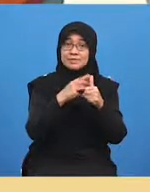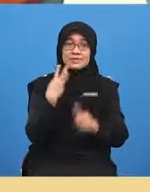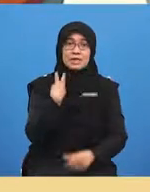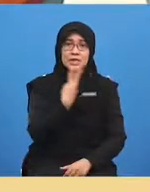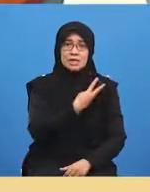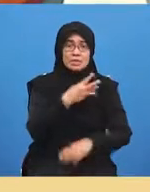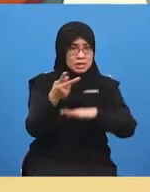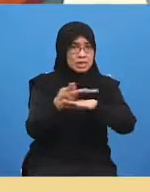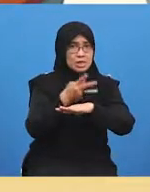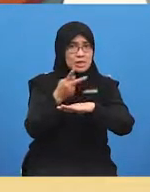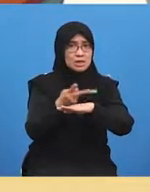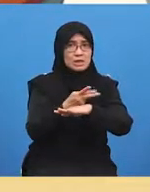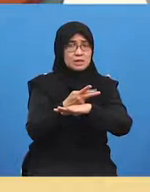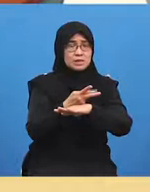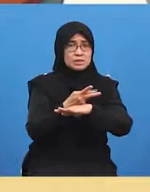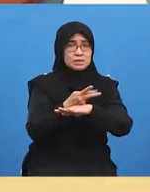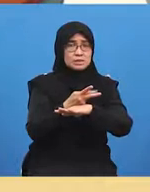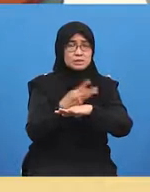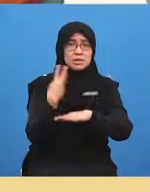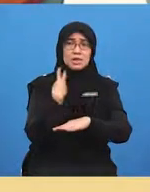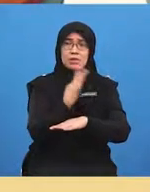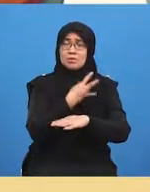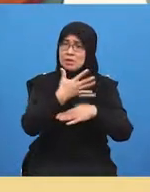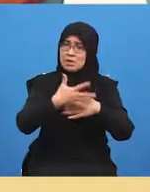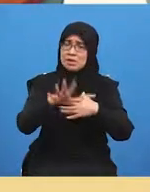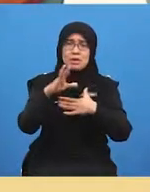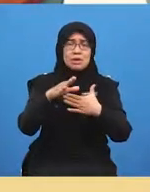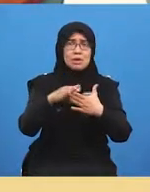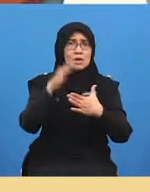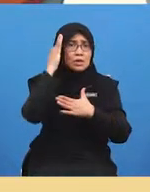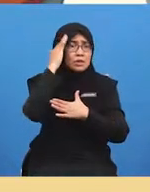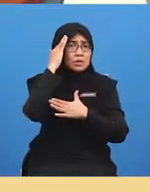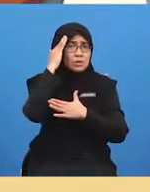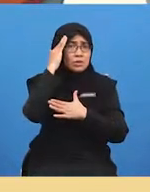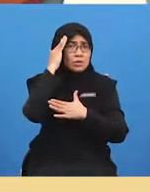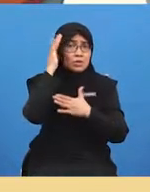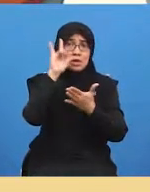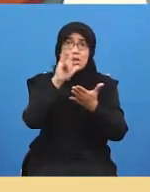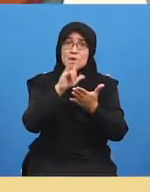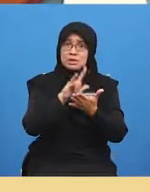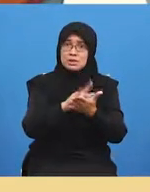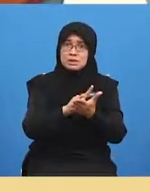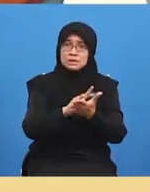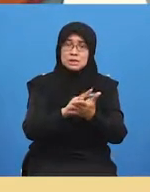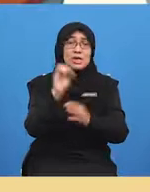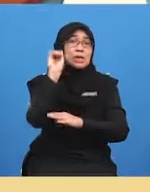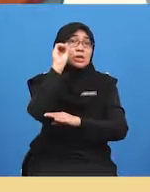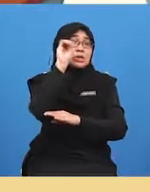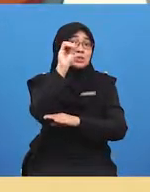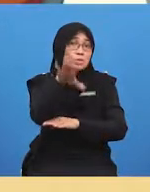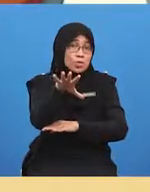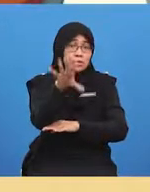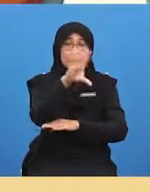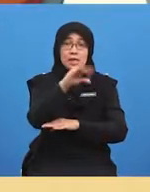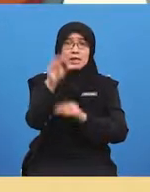to practice what we already know and that's throwing and catching here